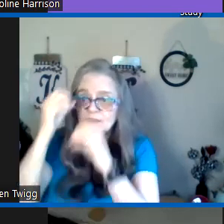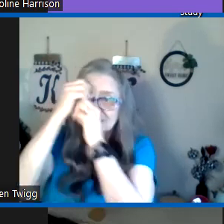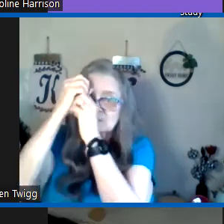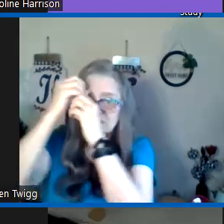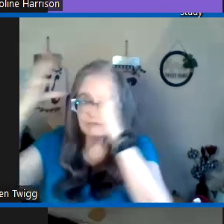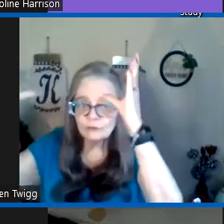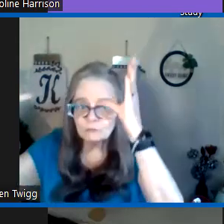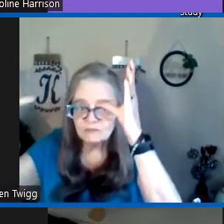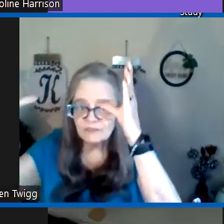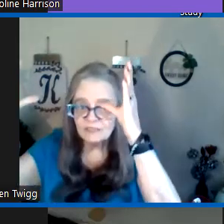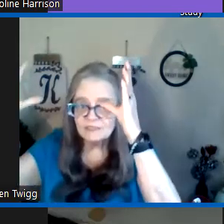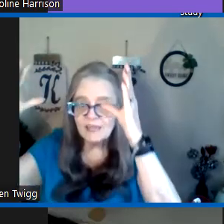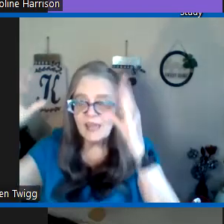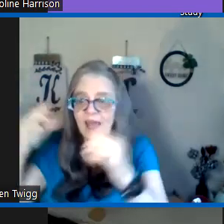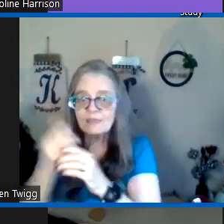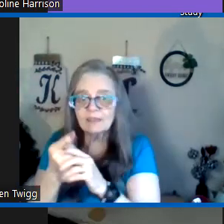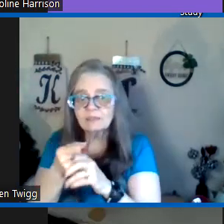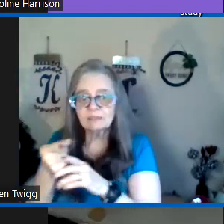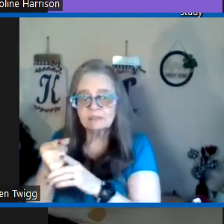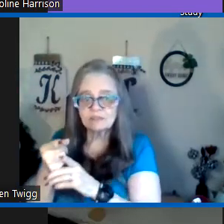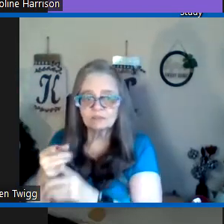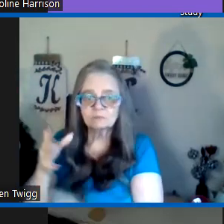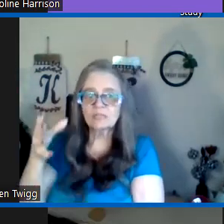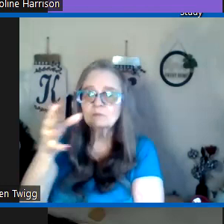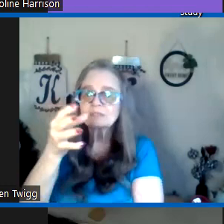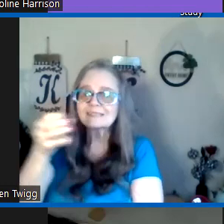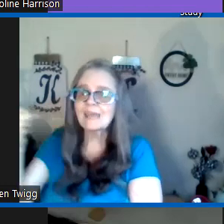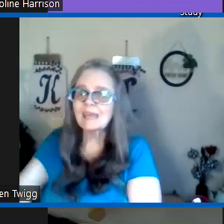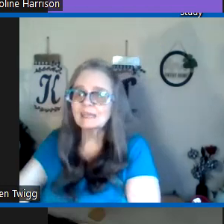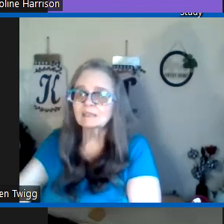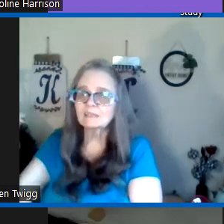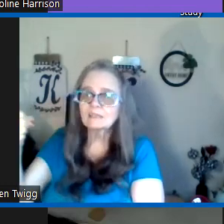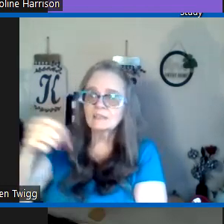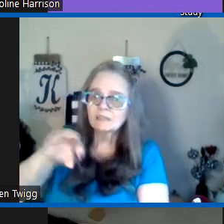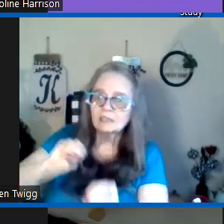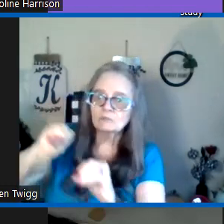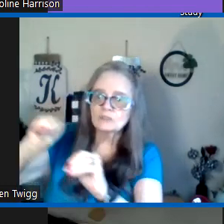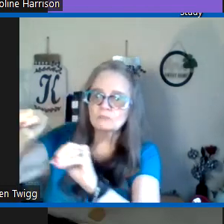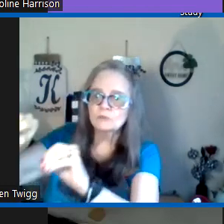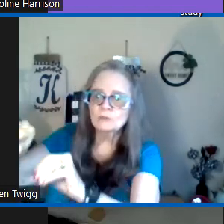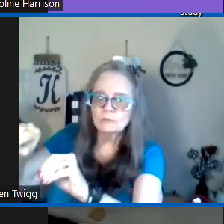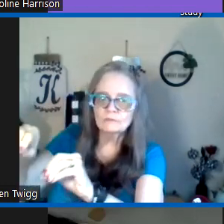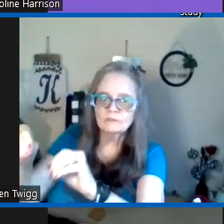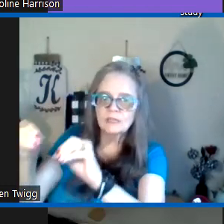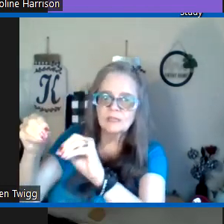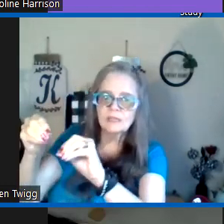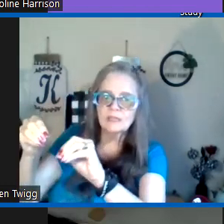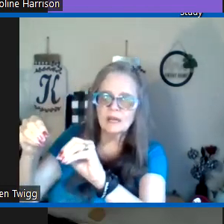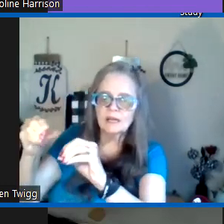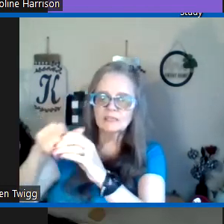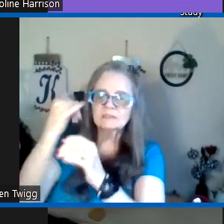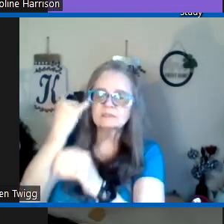saw things he was informed of things and then in the third one he was taken he was moved